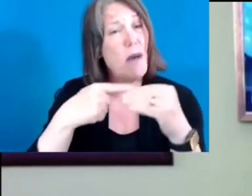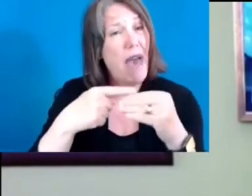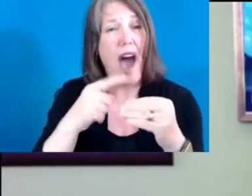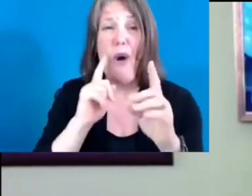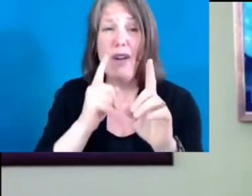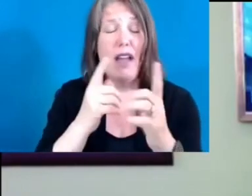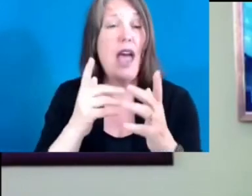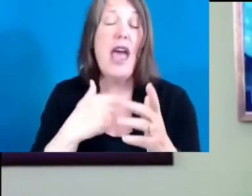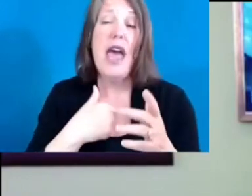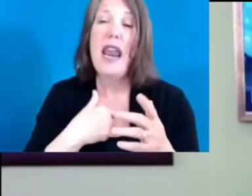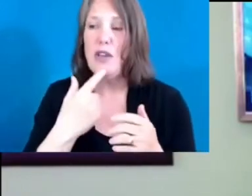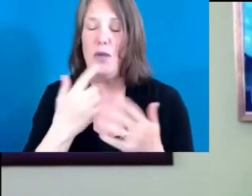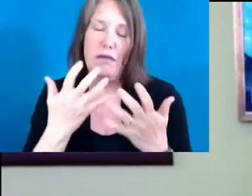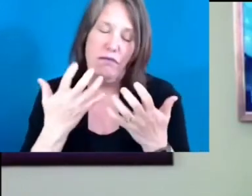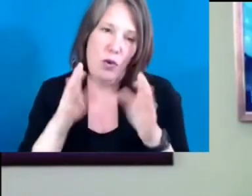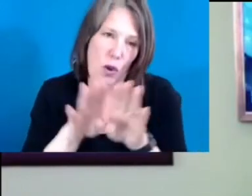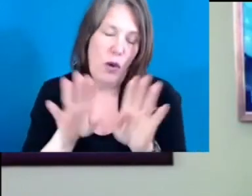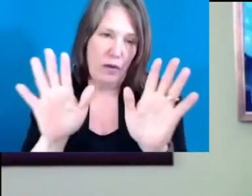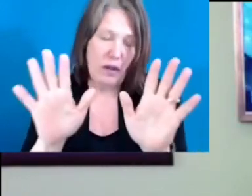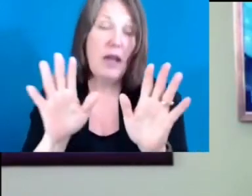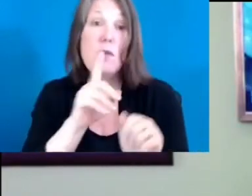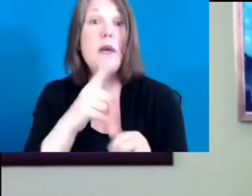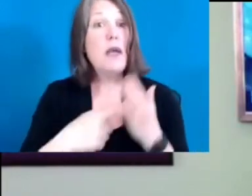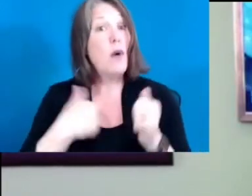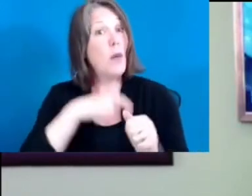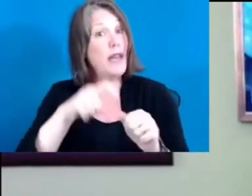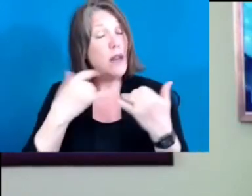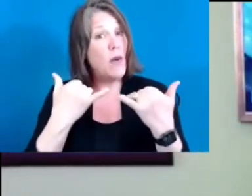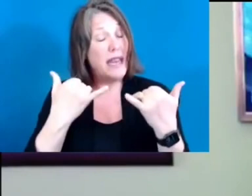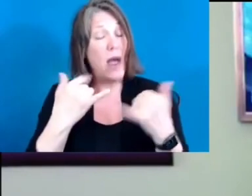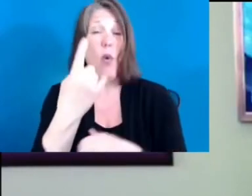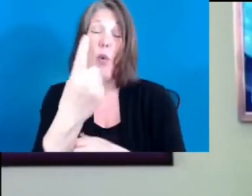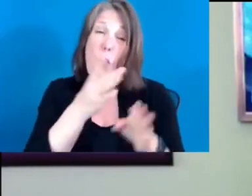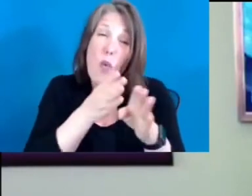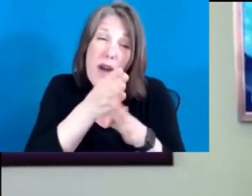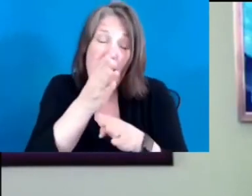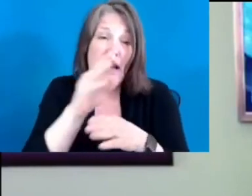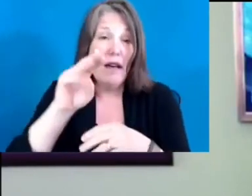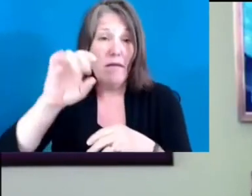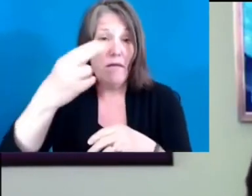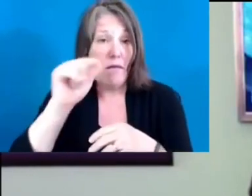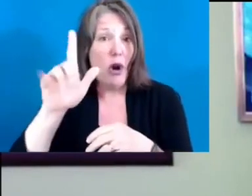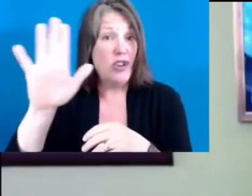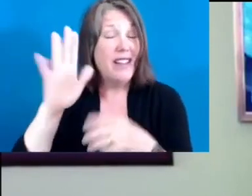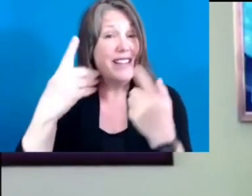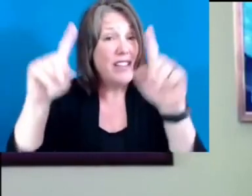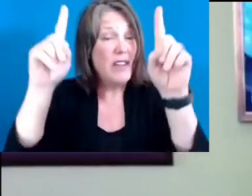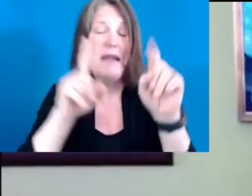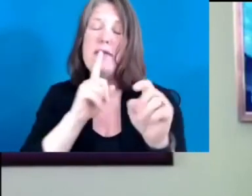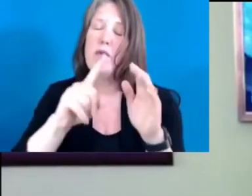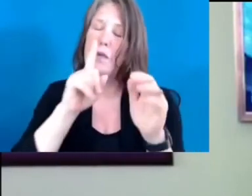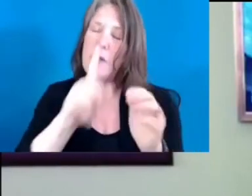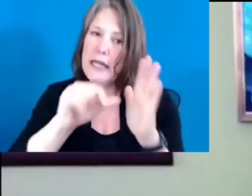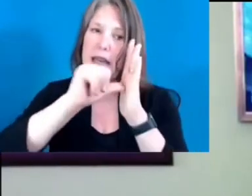now. One aspect of Marshall's achievement is rarely emphasized. This is what Paul said about Justice